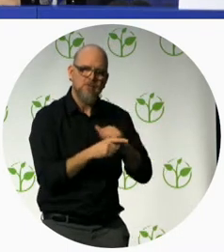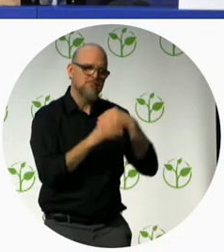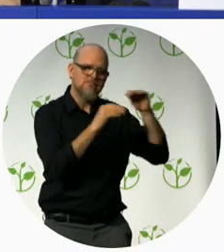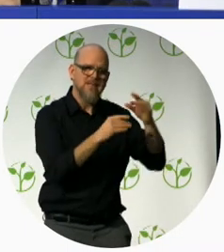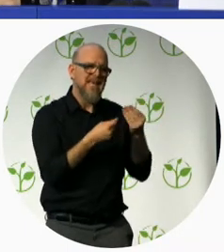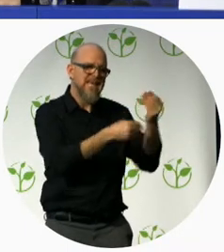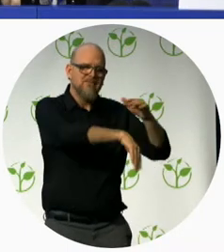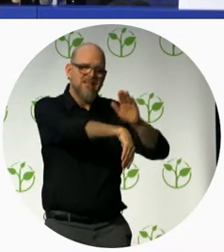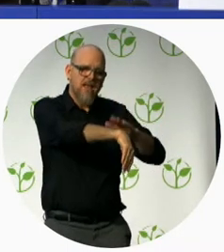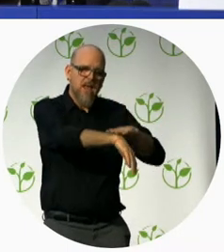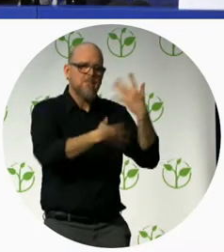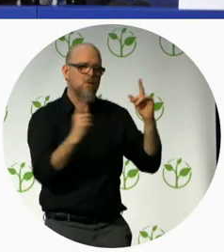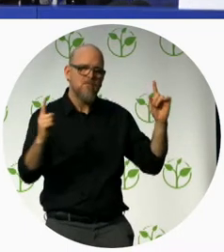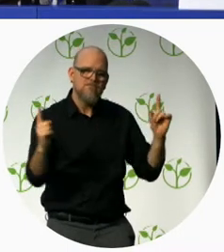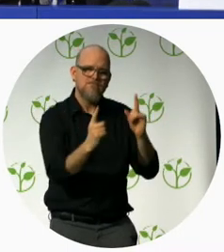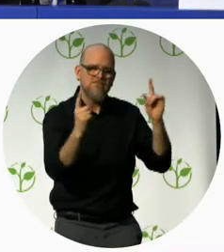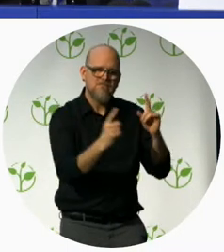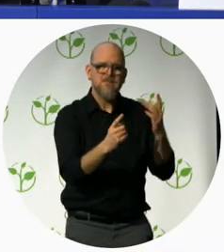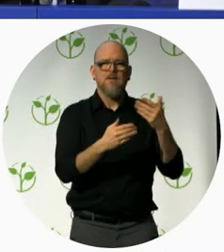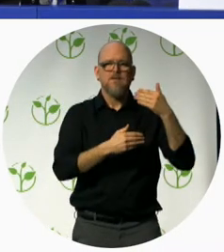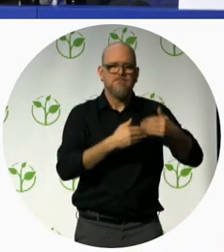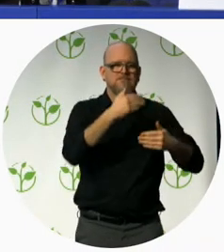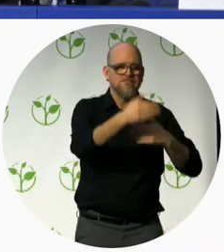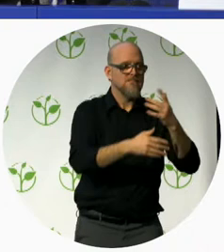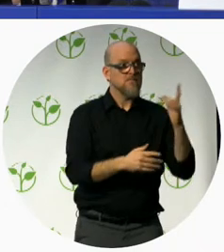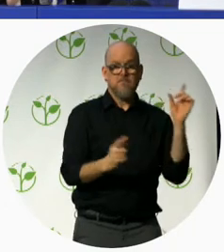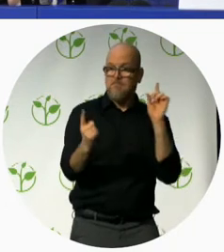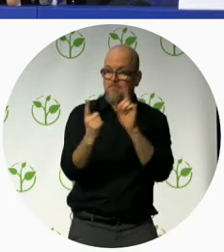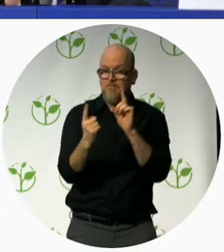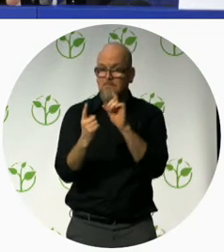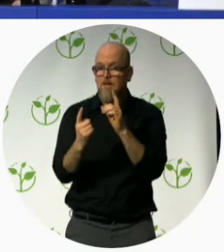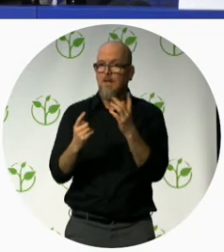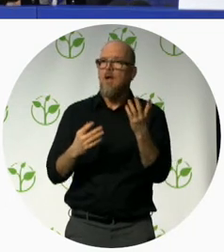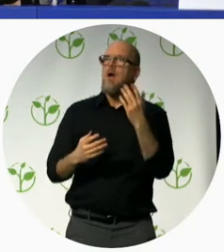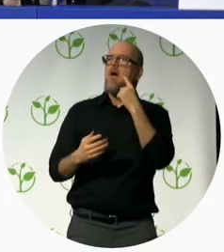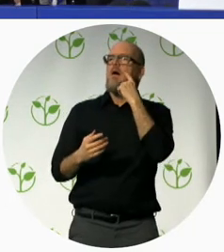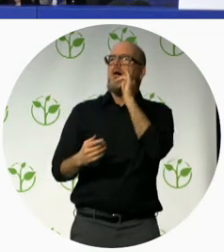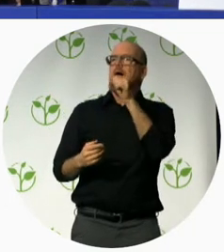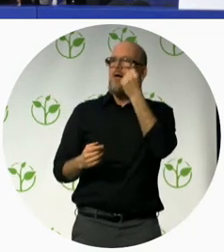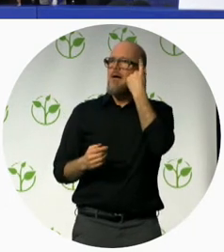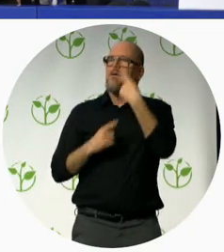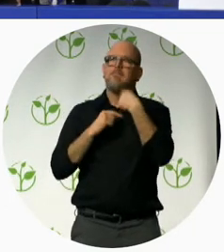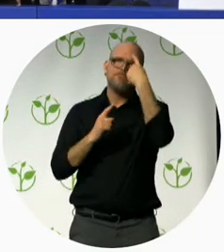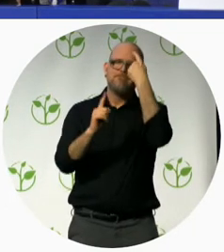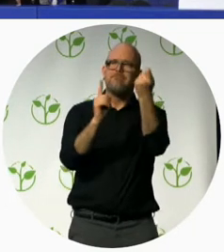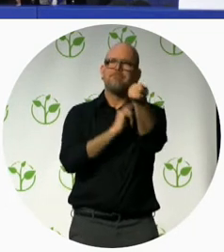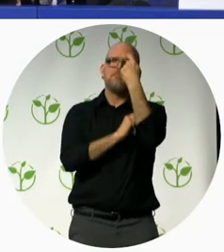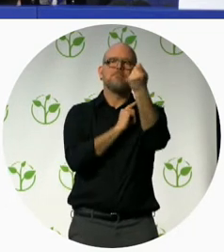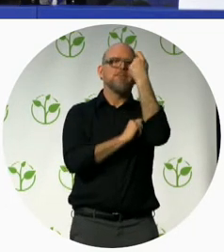session which includes experiential learning given by guides with disabilities from Access Israel organization